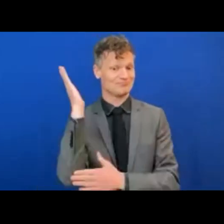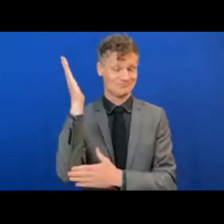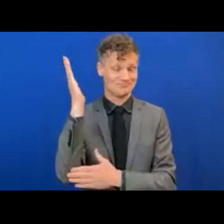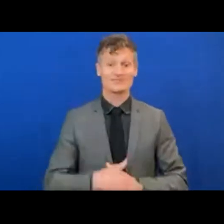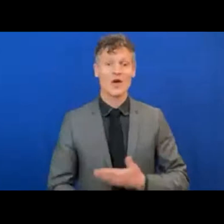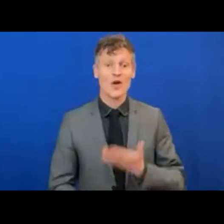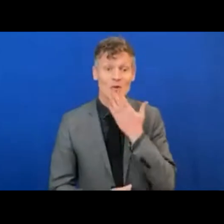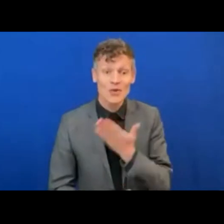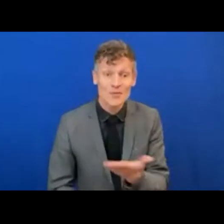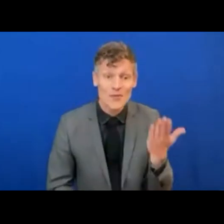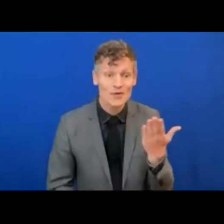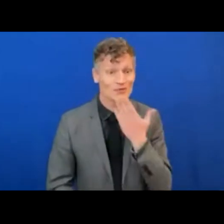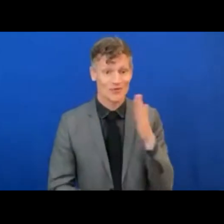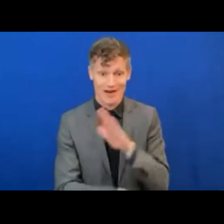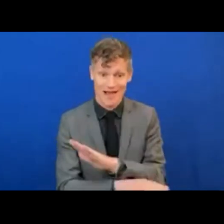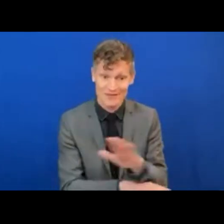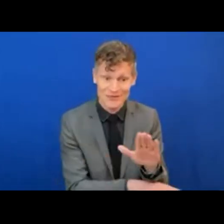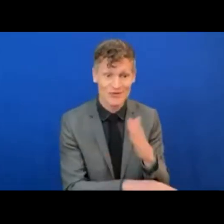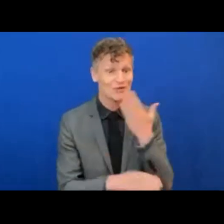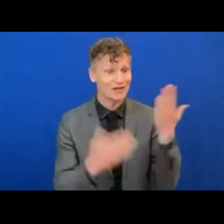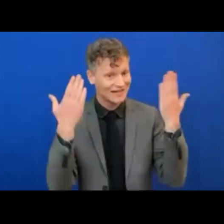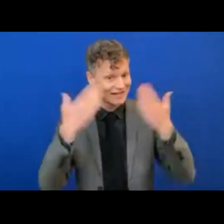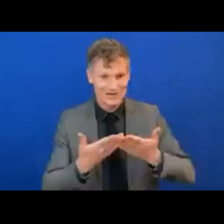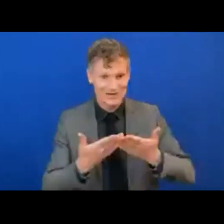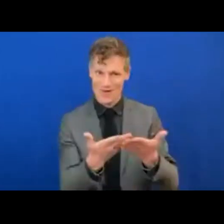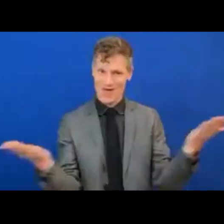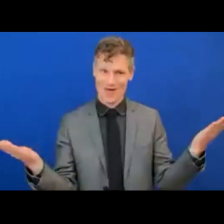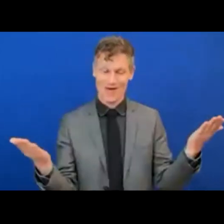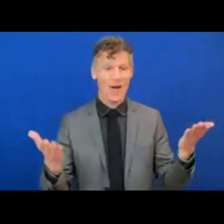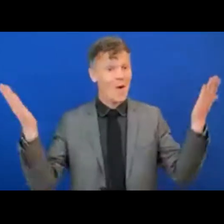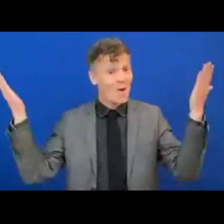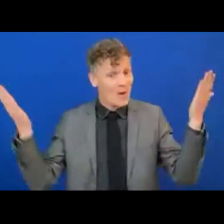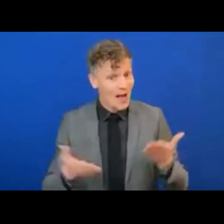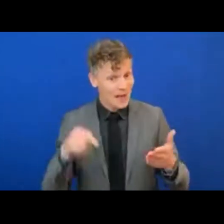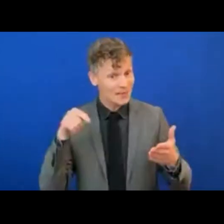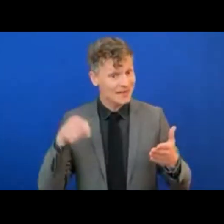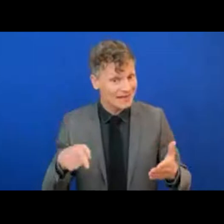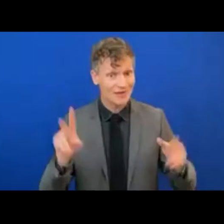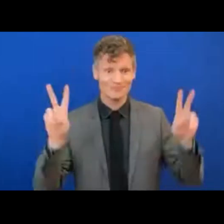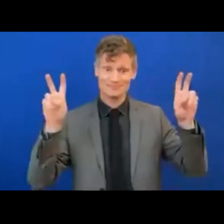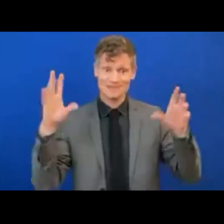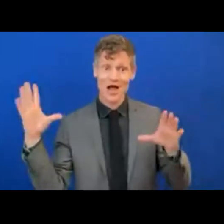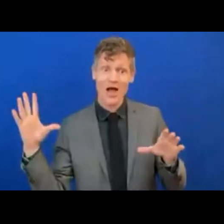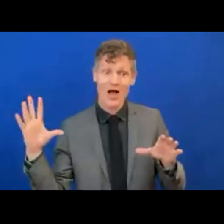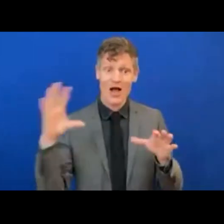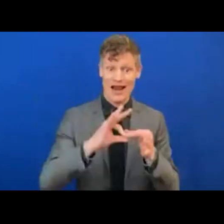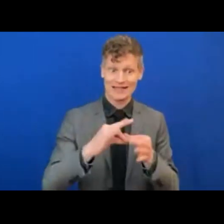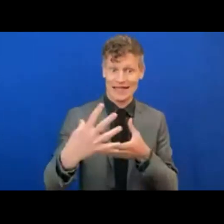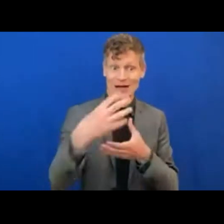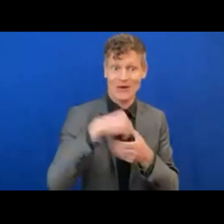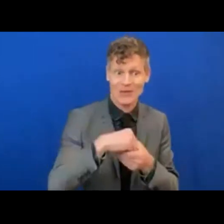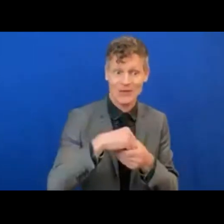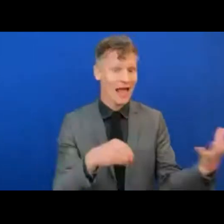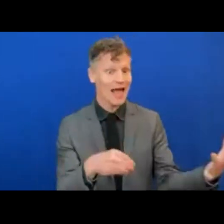good evening, everyone, and welcome to Connect to Include, Include to Connect, our next stop on the road to